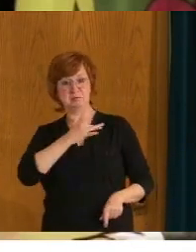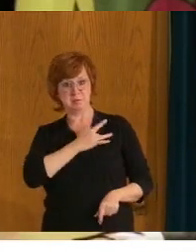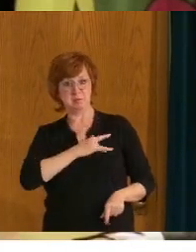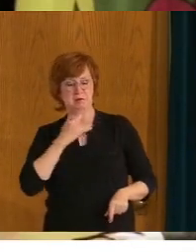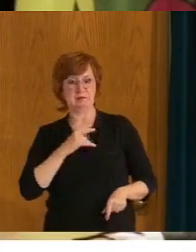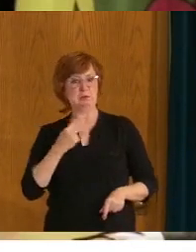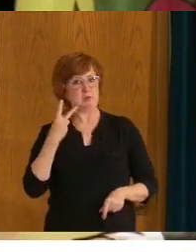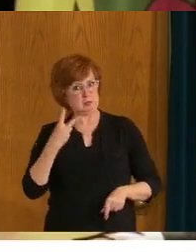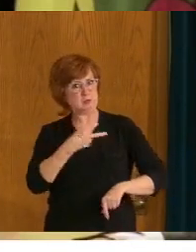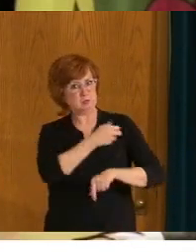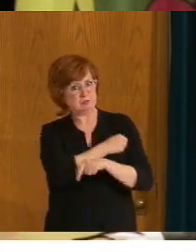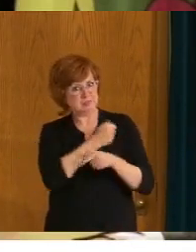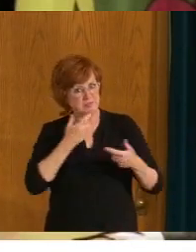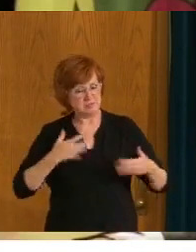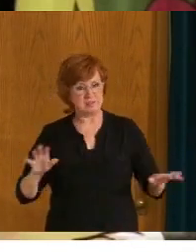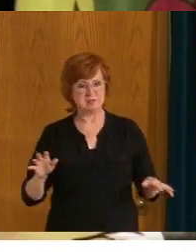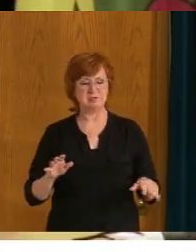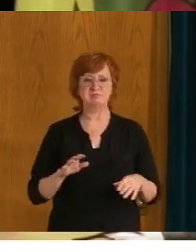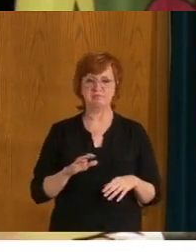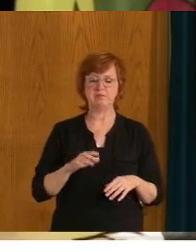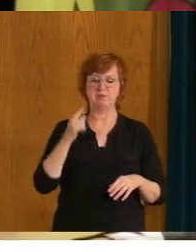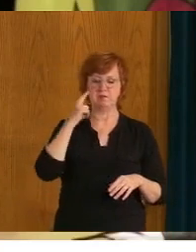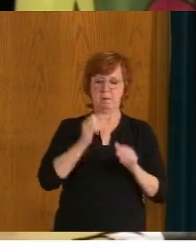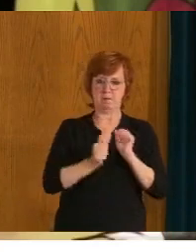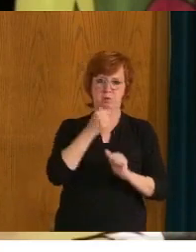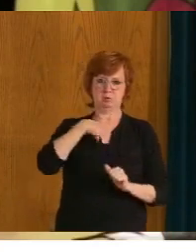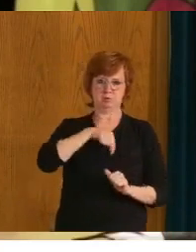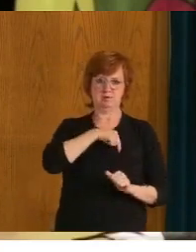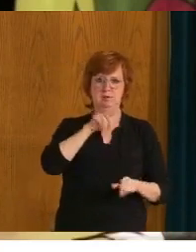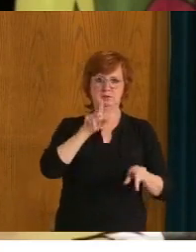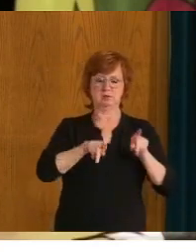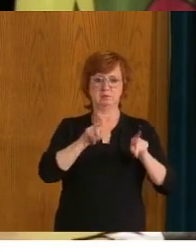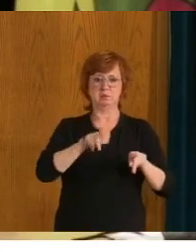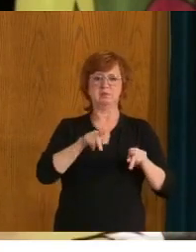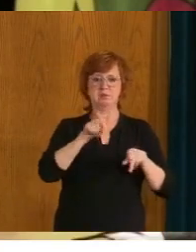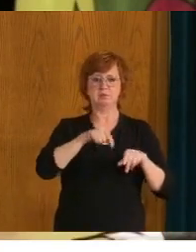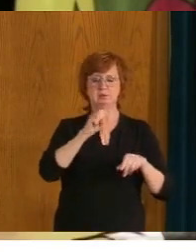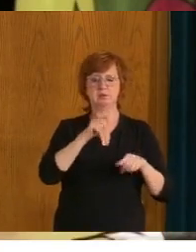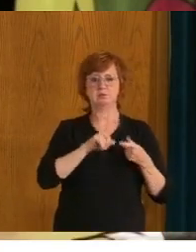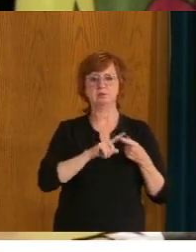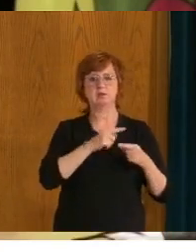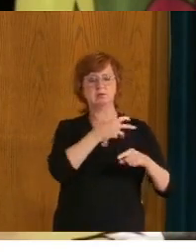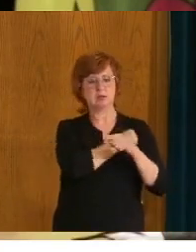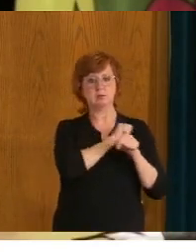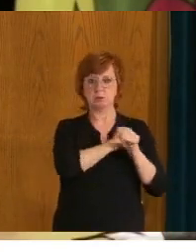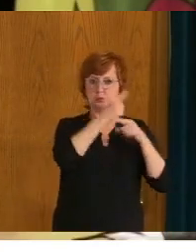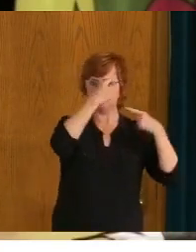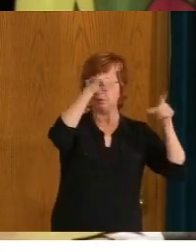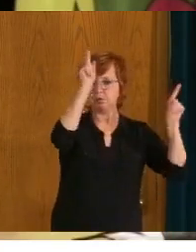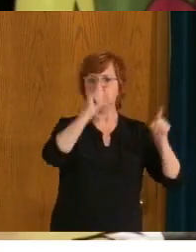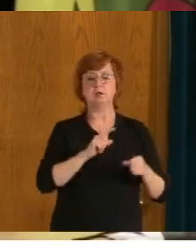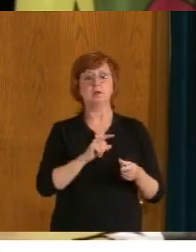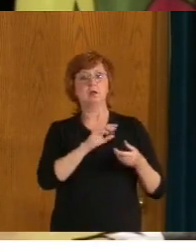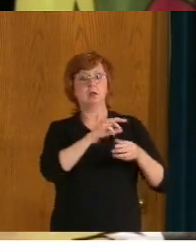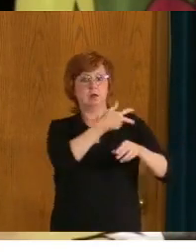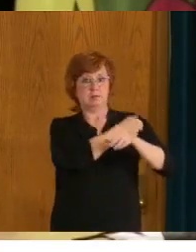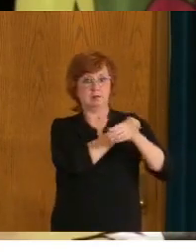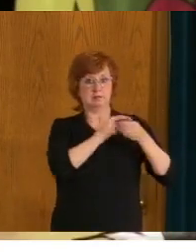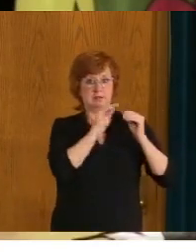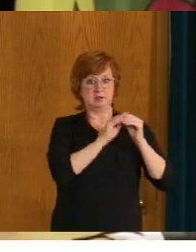are truly working as well, which is great news. As vaccinations continue to rise, COVID transmissions continue to decline.